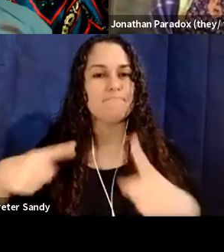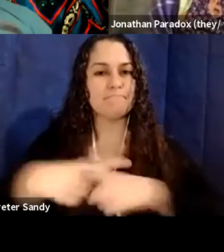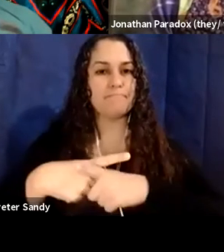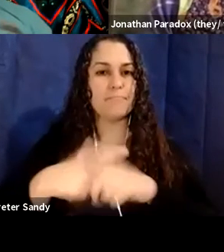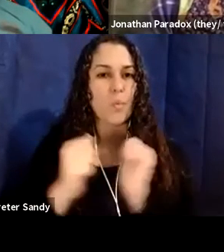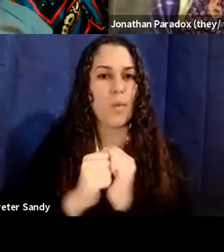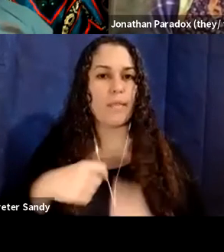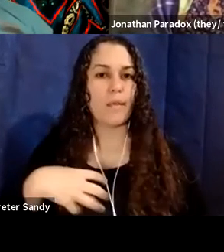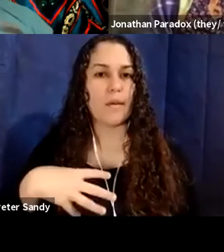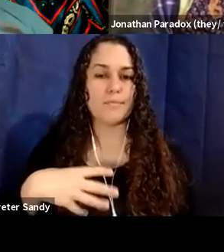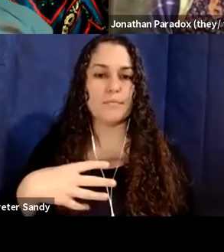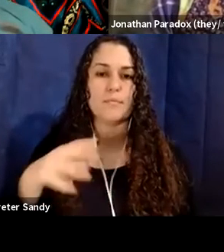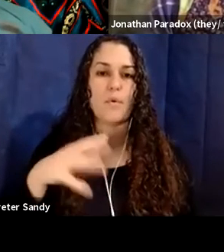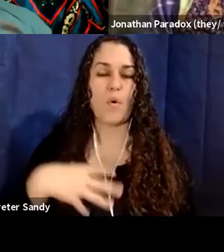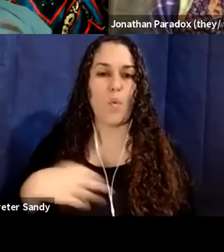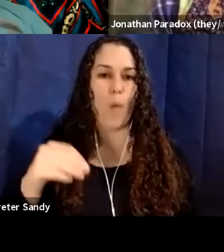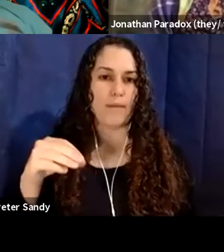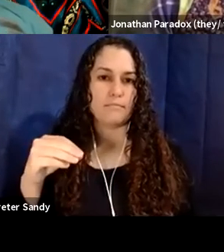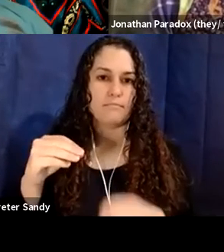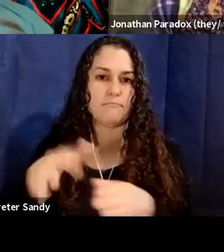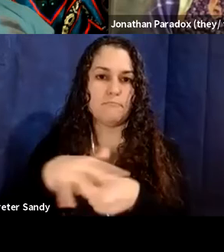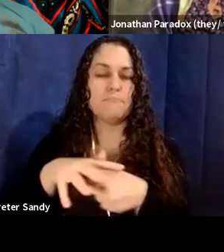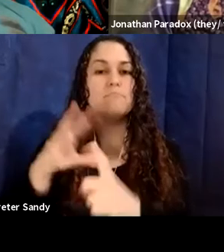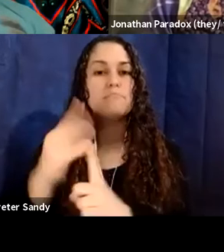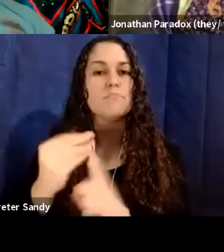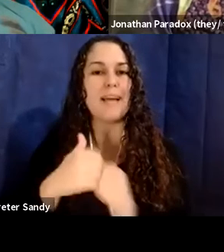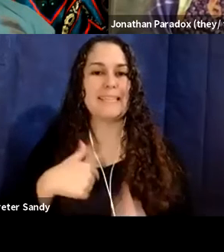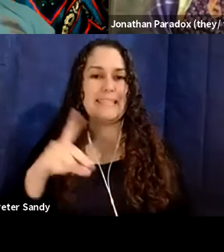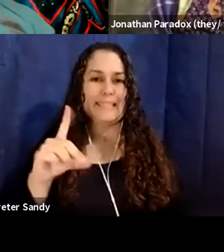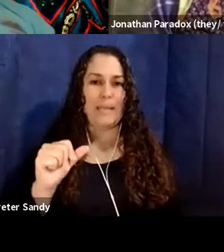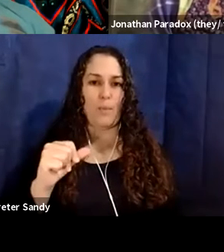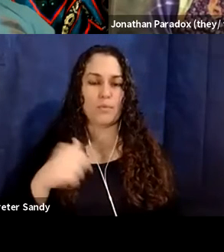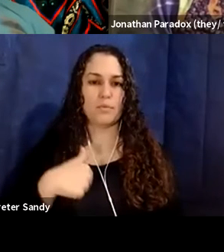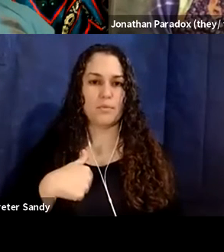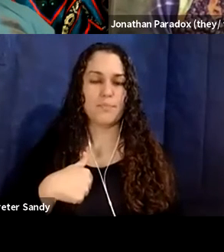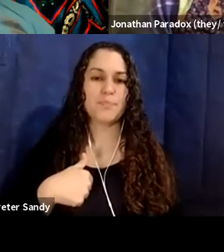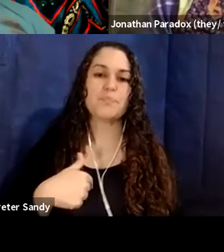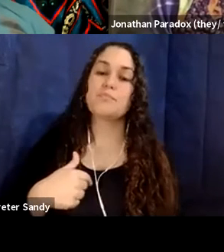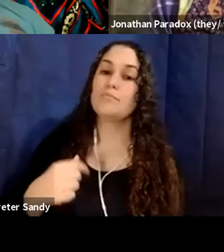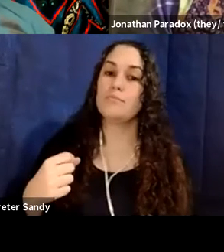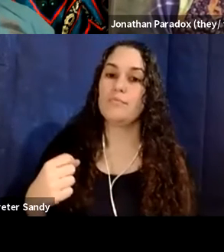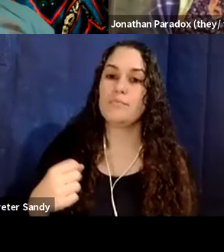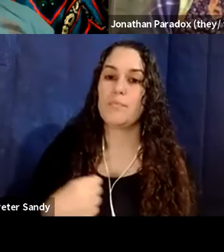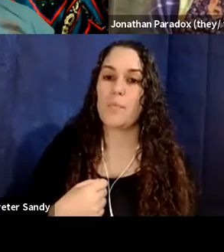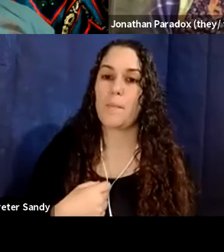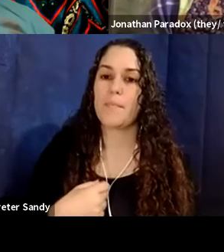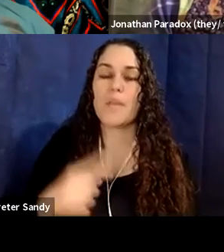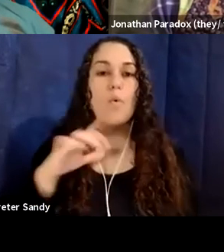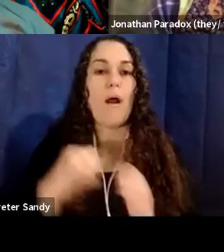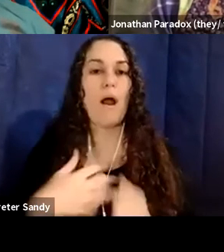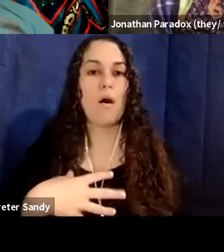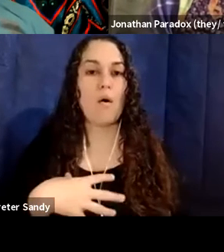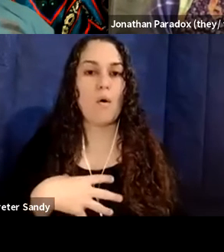whiteness as a disabled person. Um, and the ways that, um, whiteness racializes disability